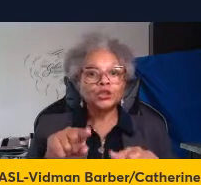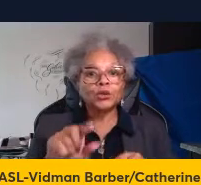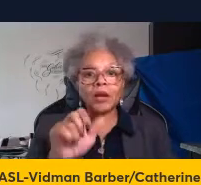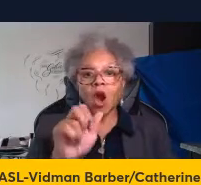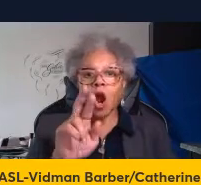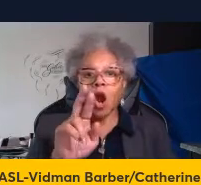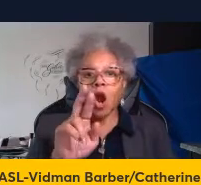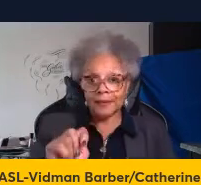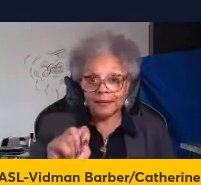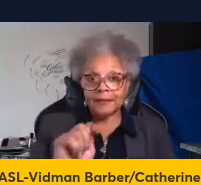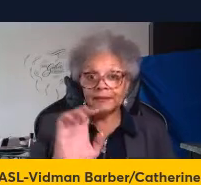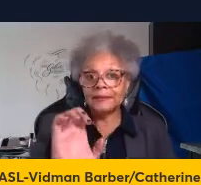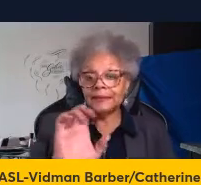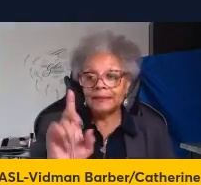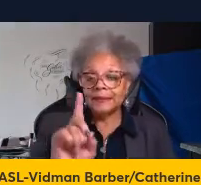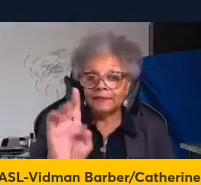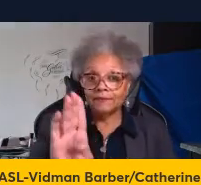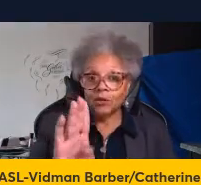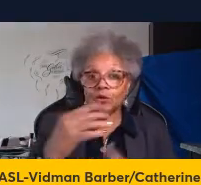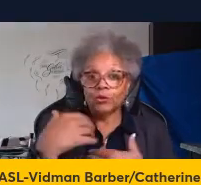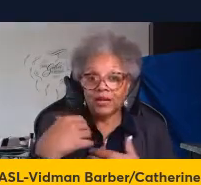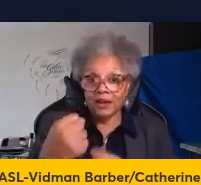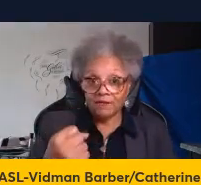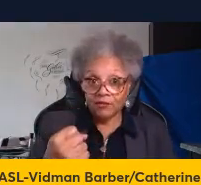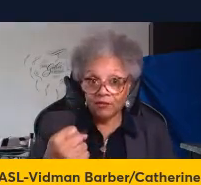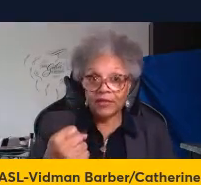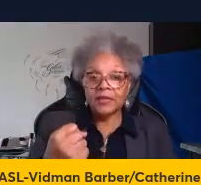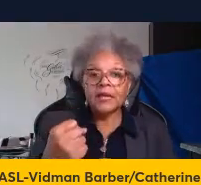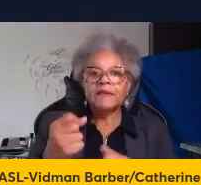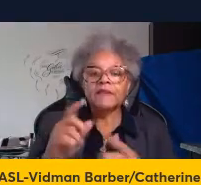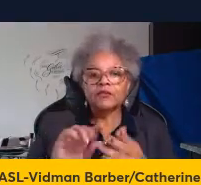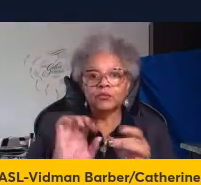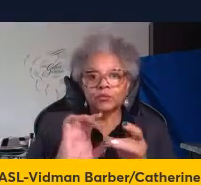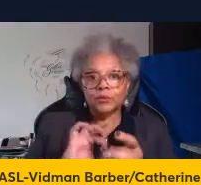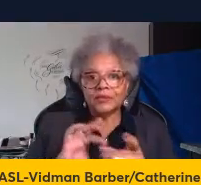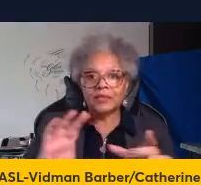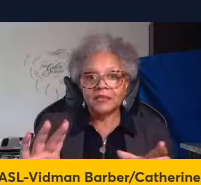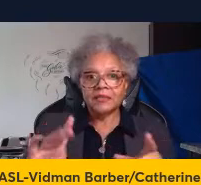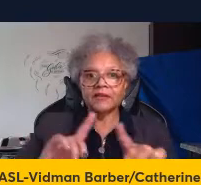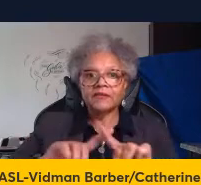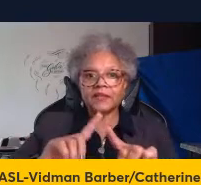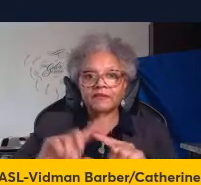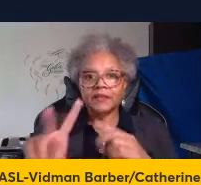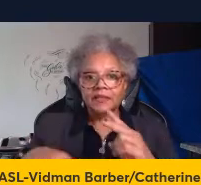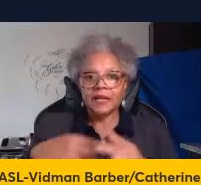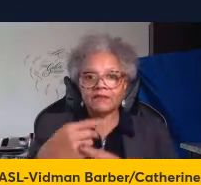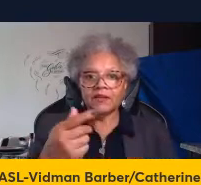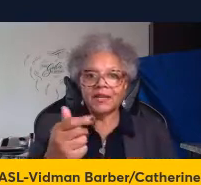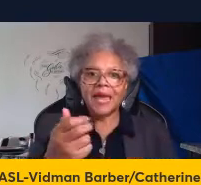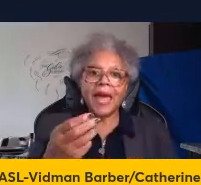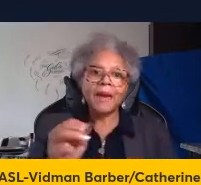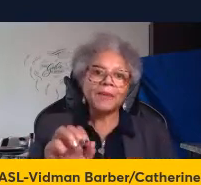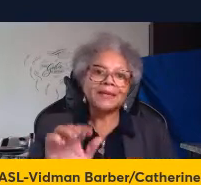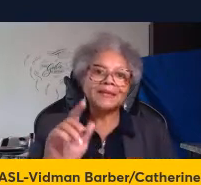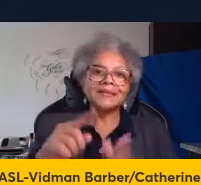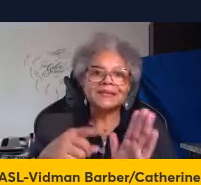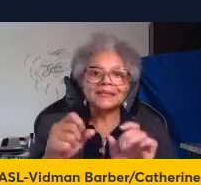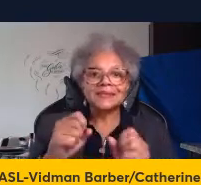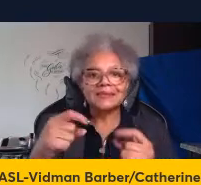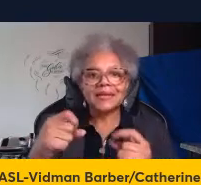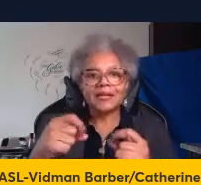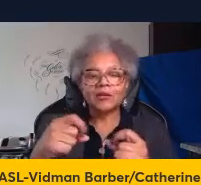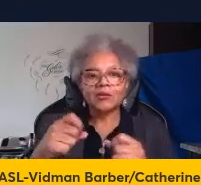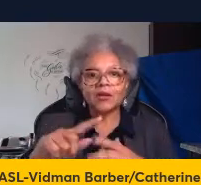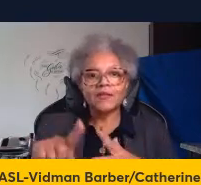CD4 T-cell recovery there is the release of interferon gamma signal which now activate